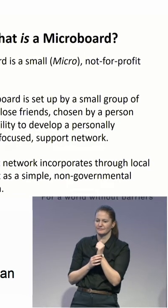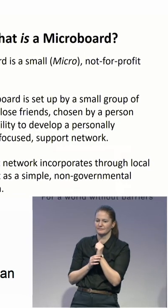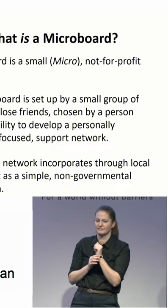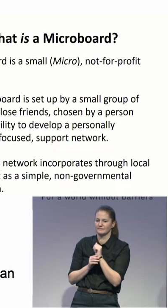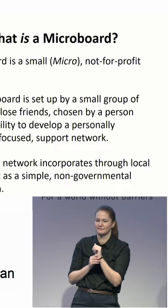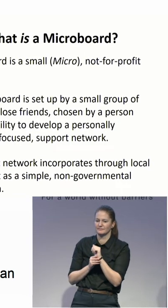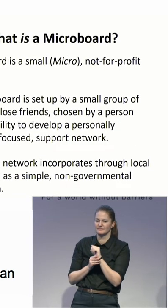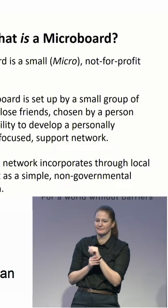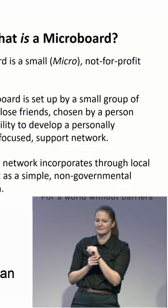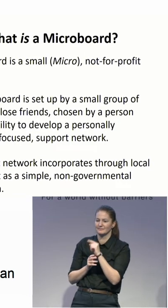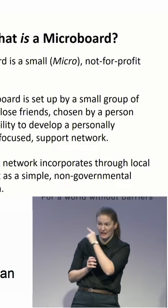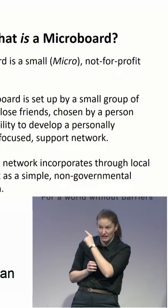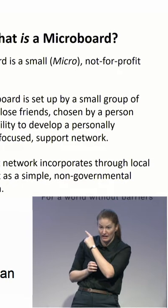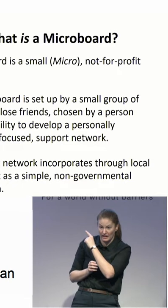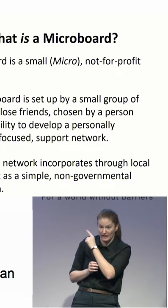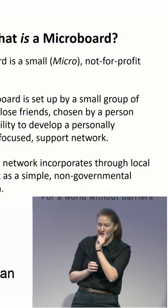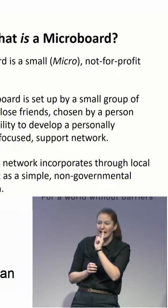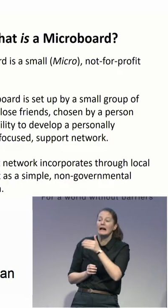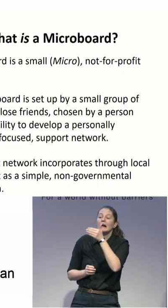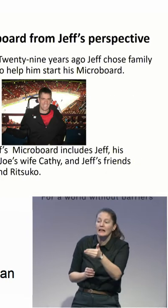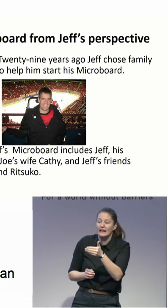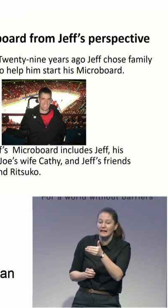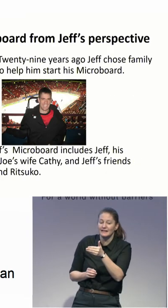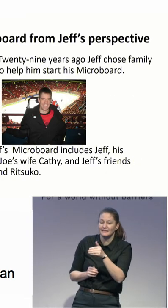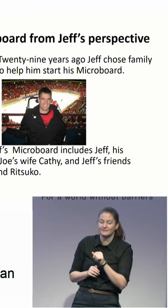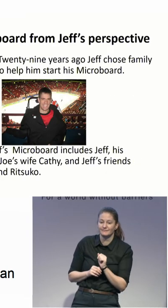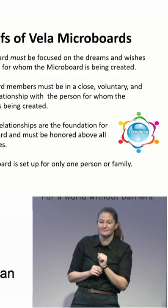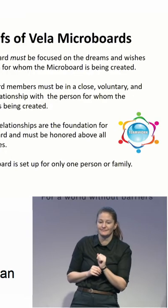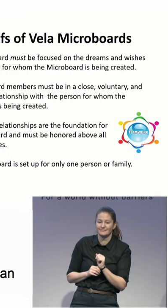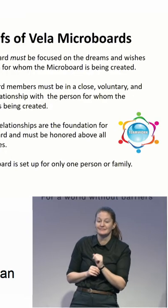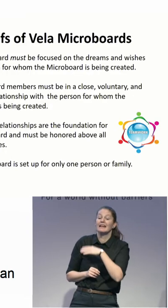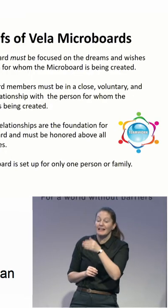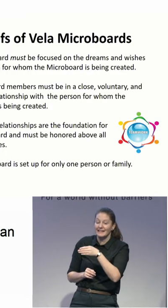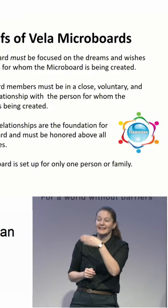Okay. This one or another? No, next one. Next one. Next.